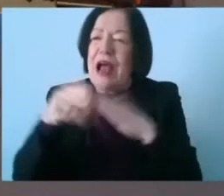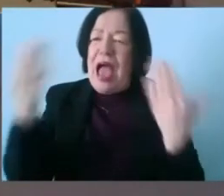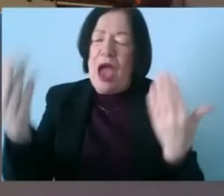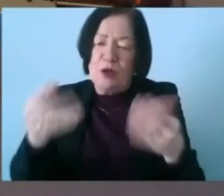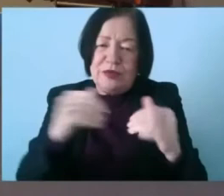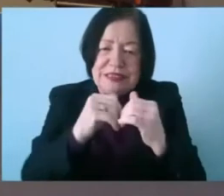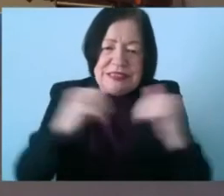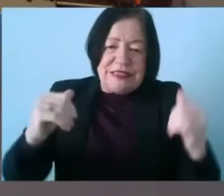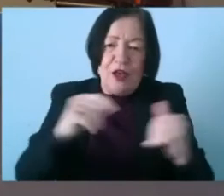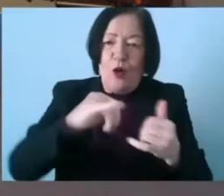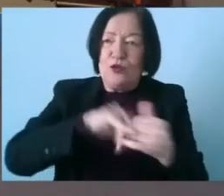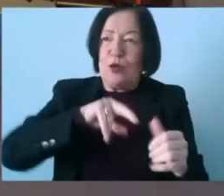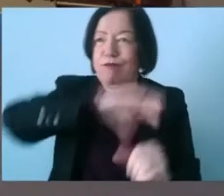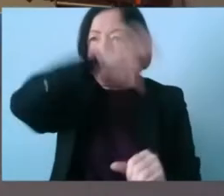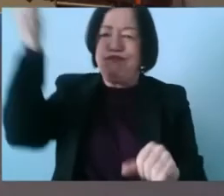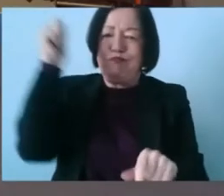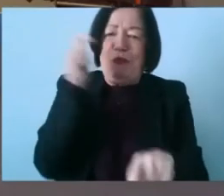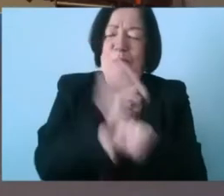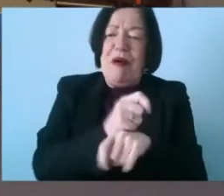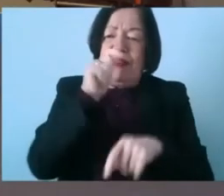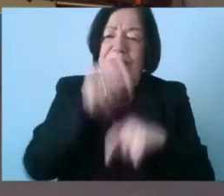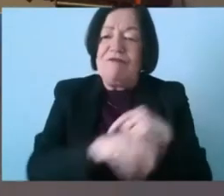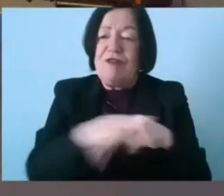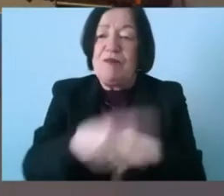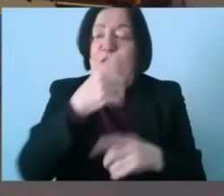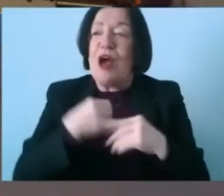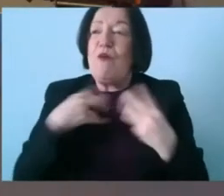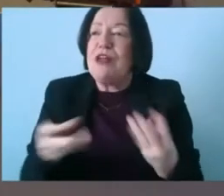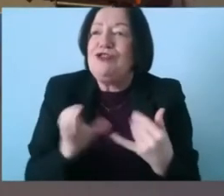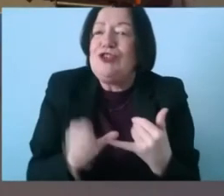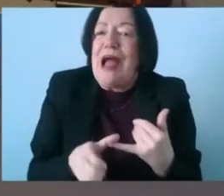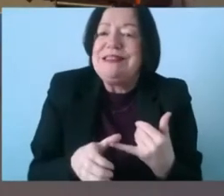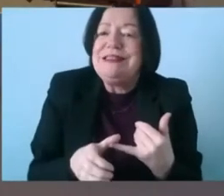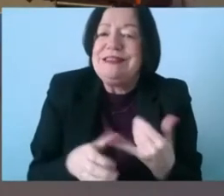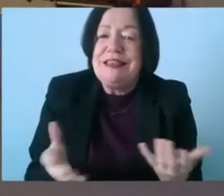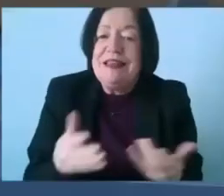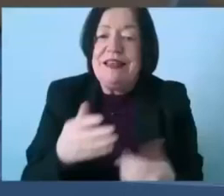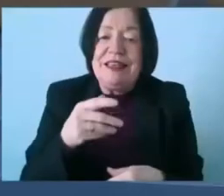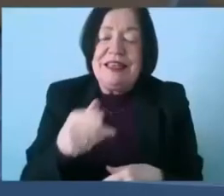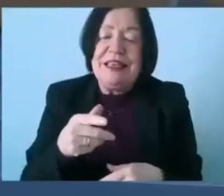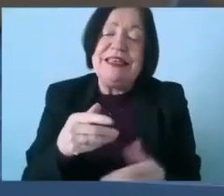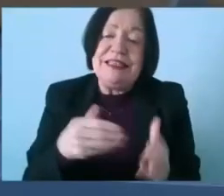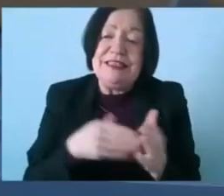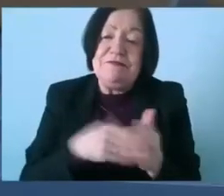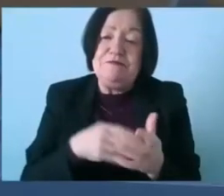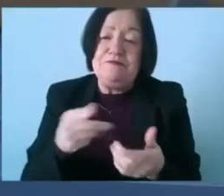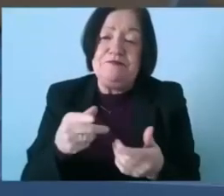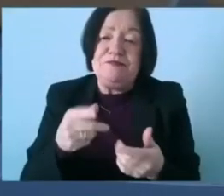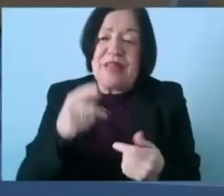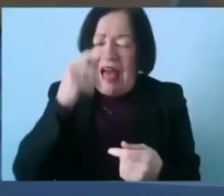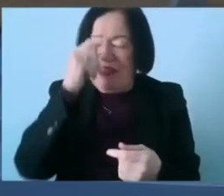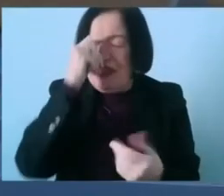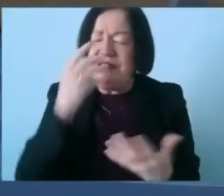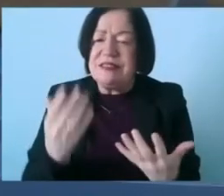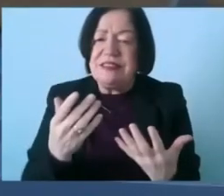wannabe elites from the i just want to have the chats have the chats and have the fun yeah um you know i think it's it's